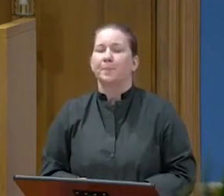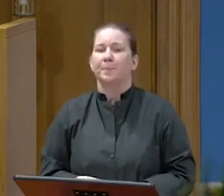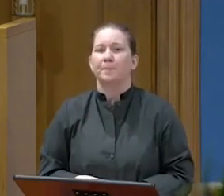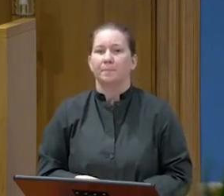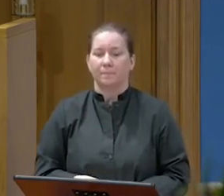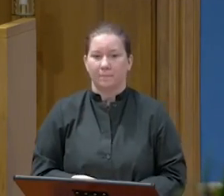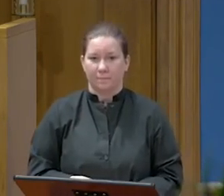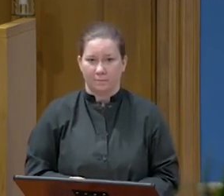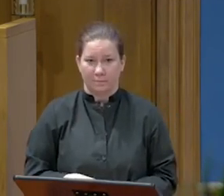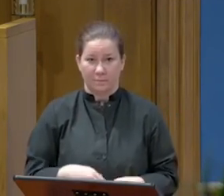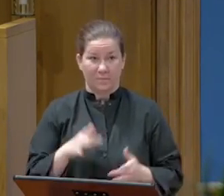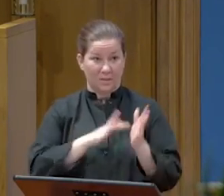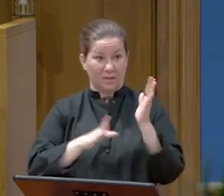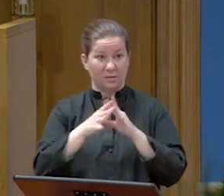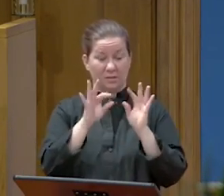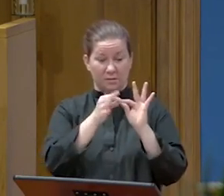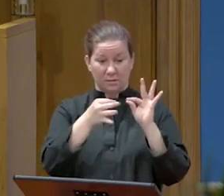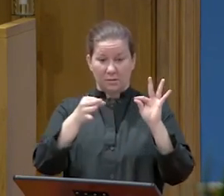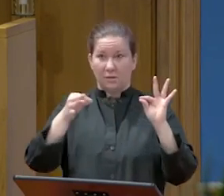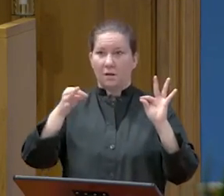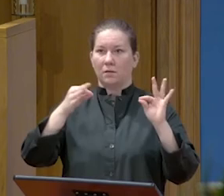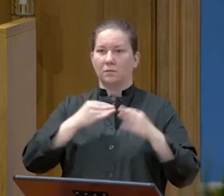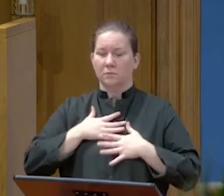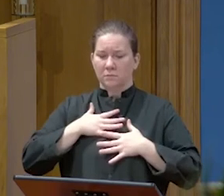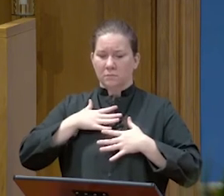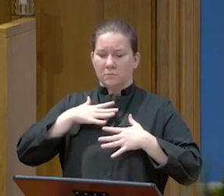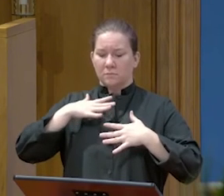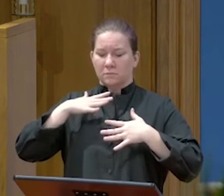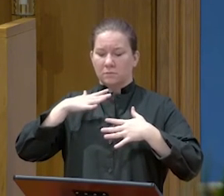said this, he breathed his last.